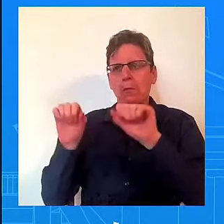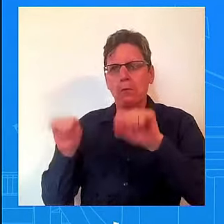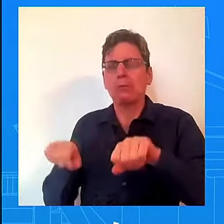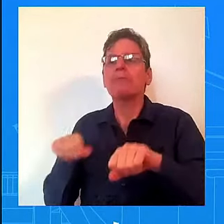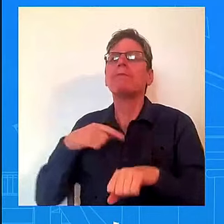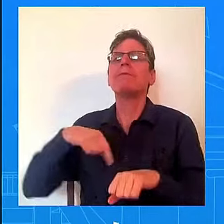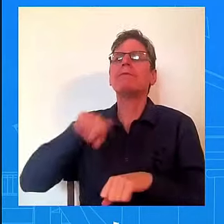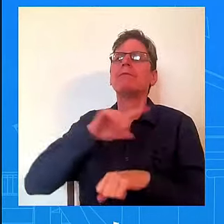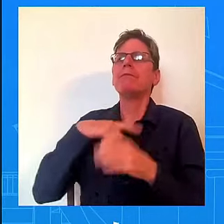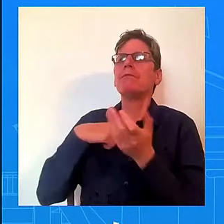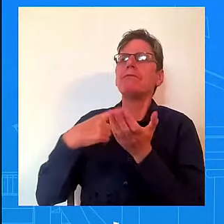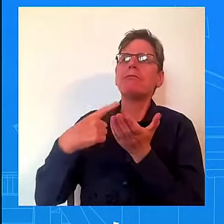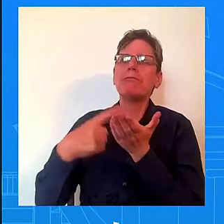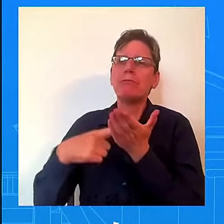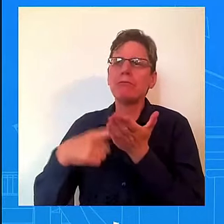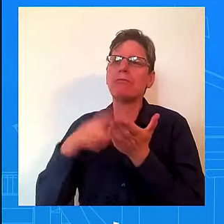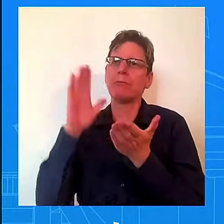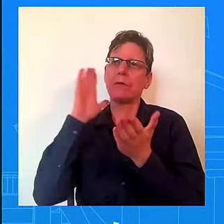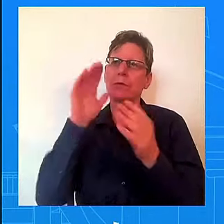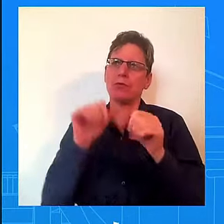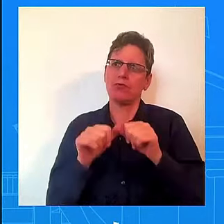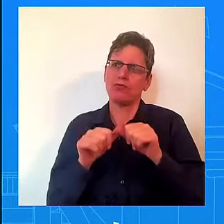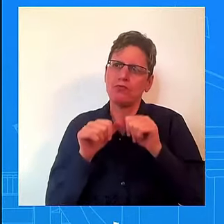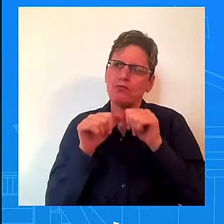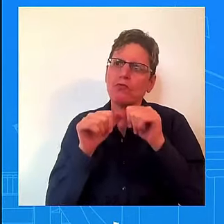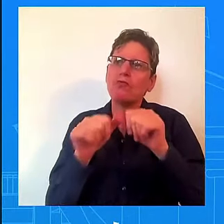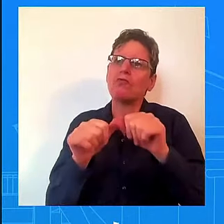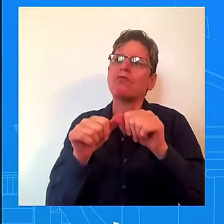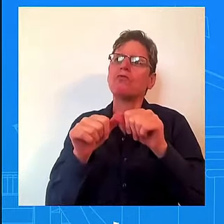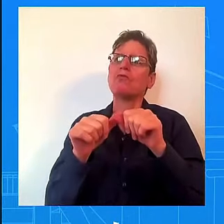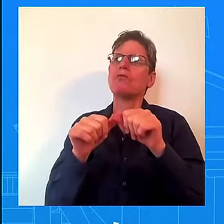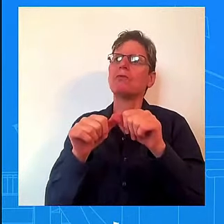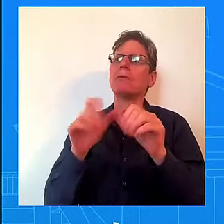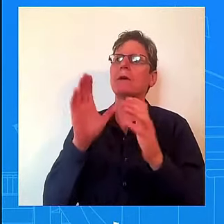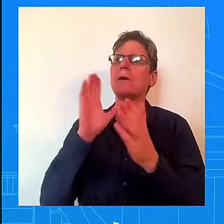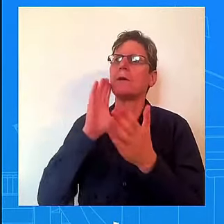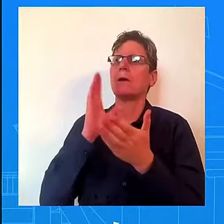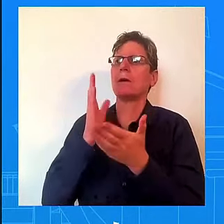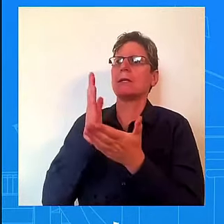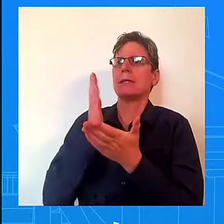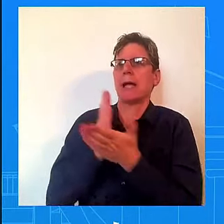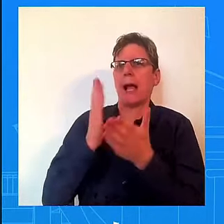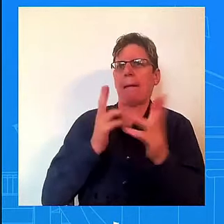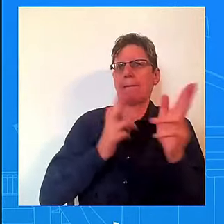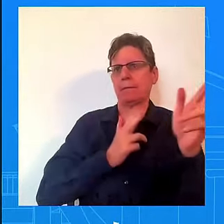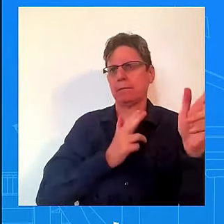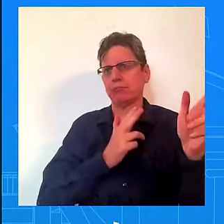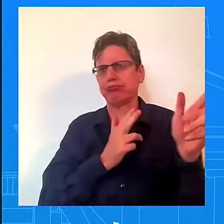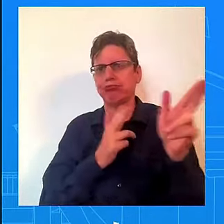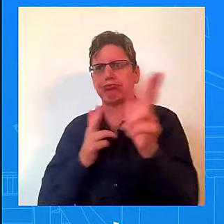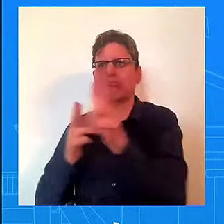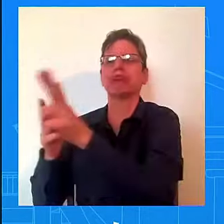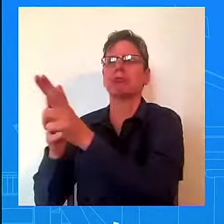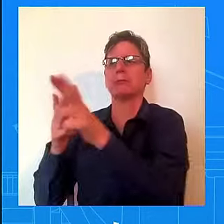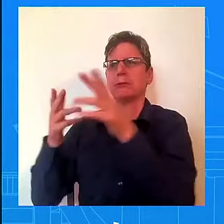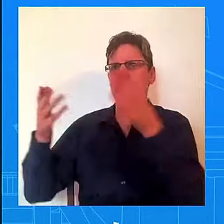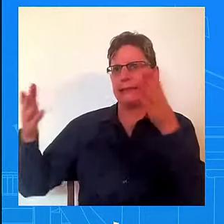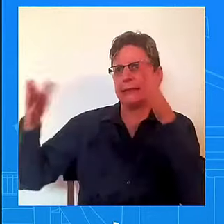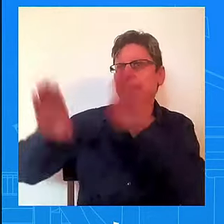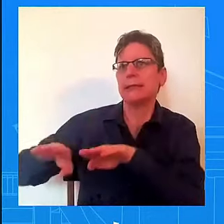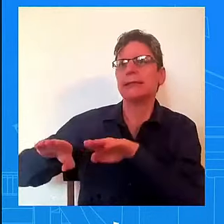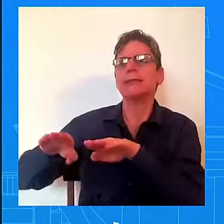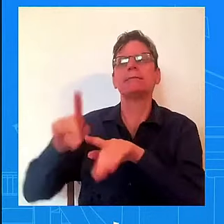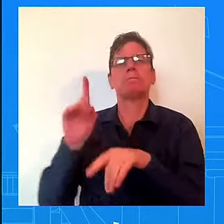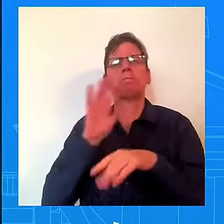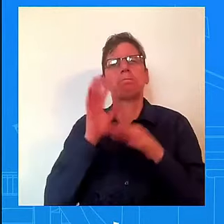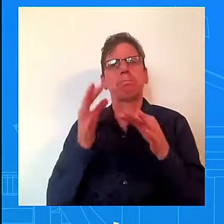get that ceasefire deal. We believe it is critical. We believe it's important to get that done. We want to see this war end. We